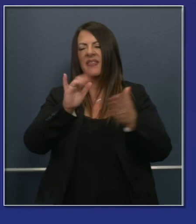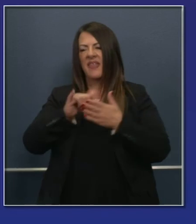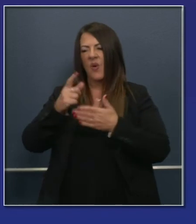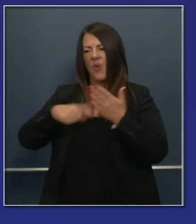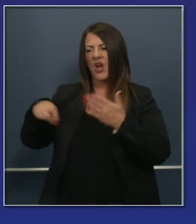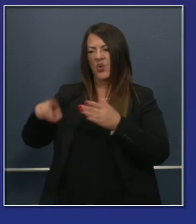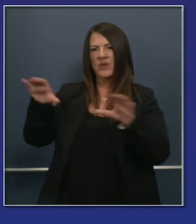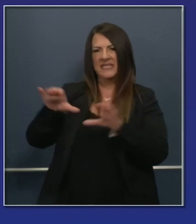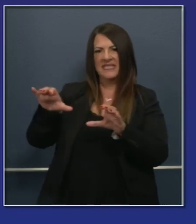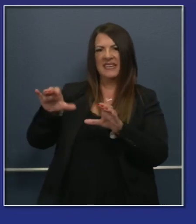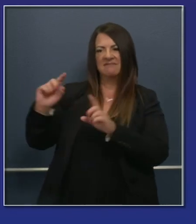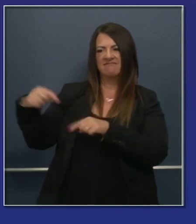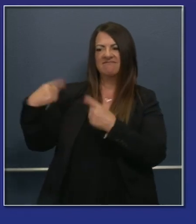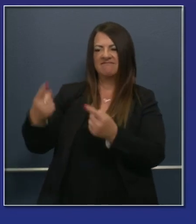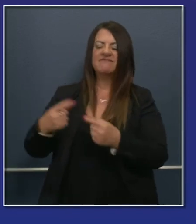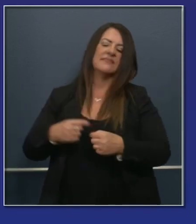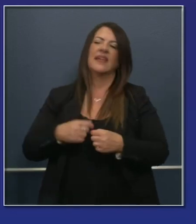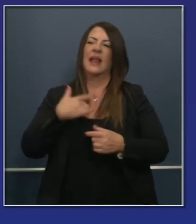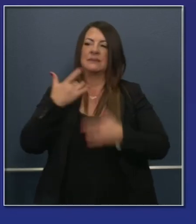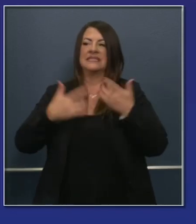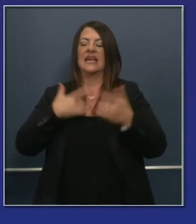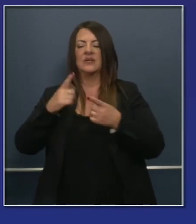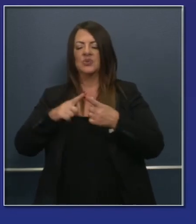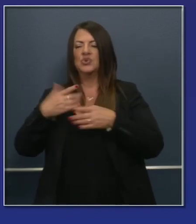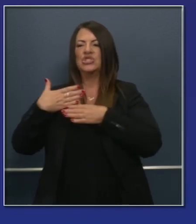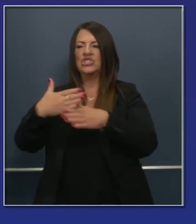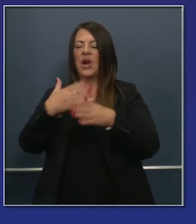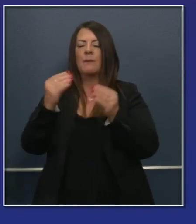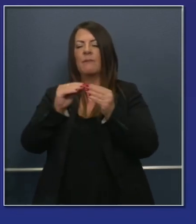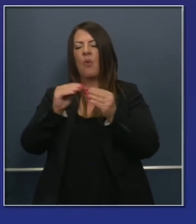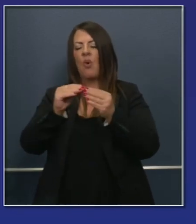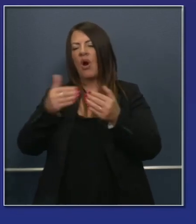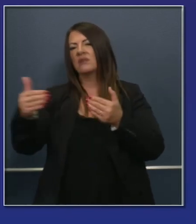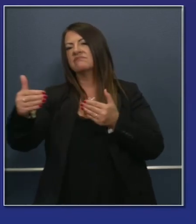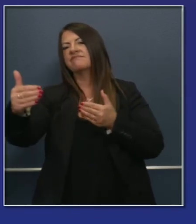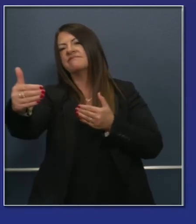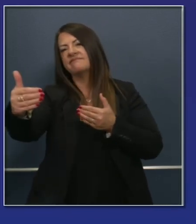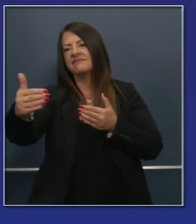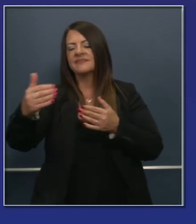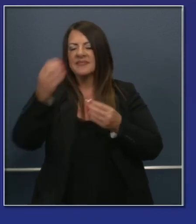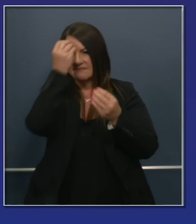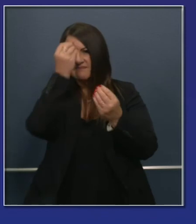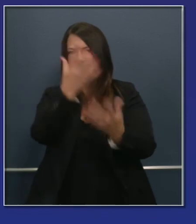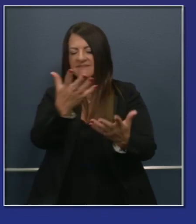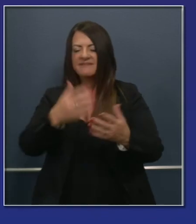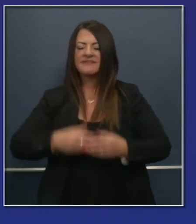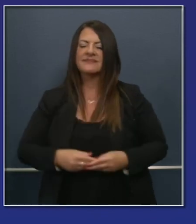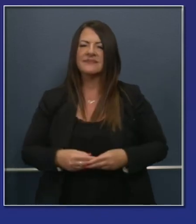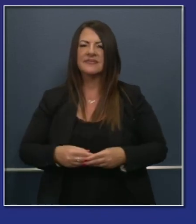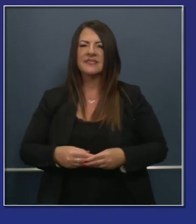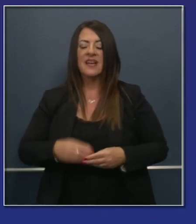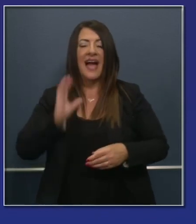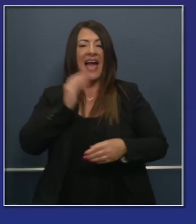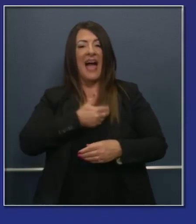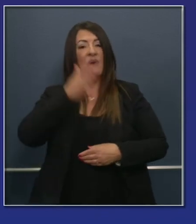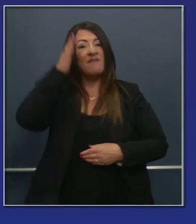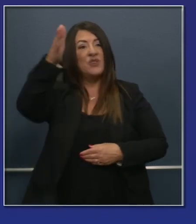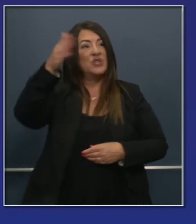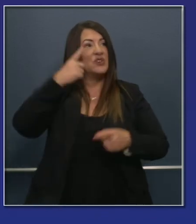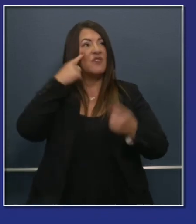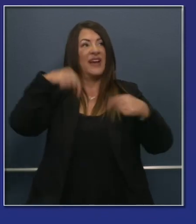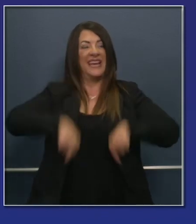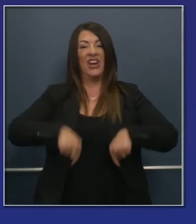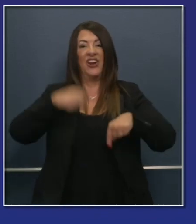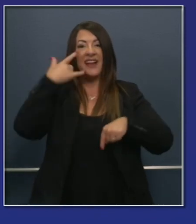working with the legislature over the next few weeks to deliver. But none is more foundational in the fate and future of the state of California to future-proof this